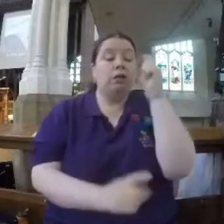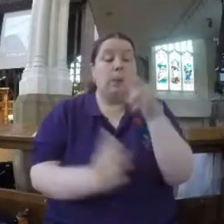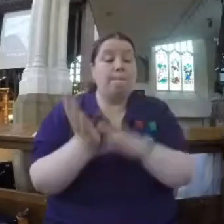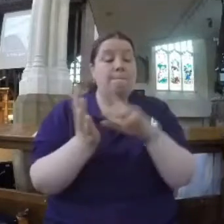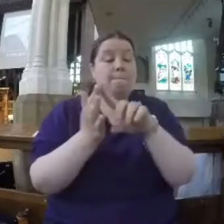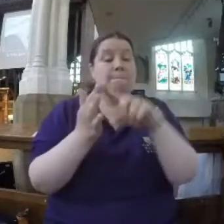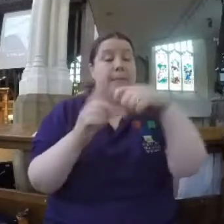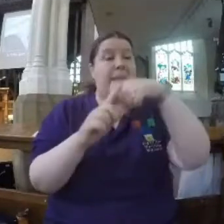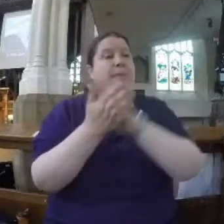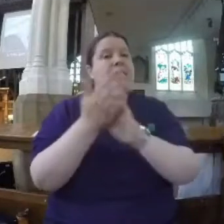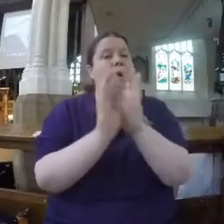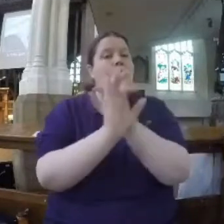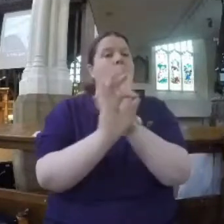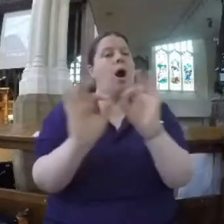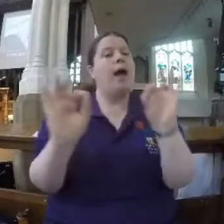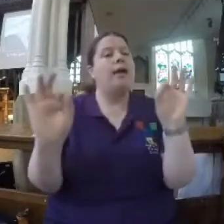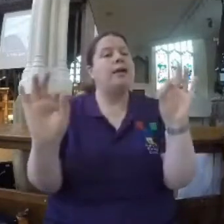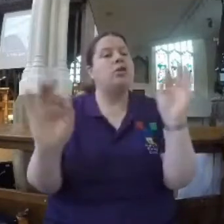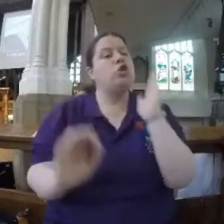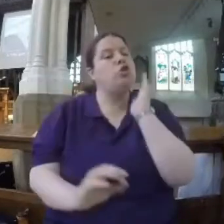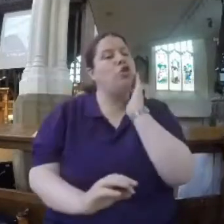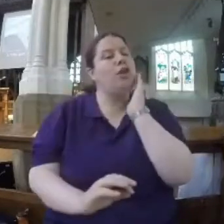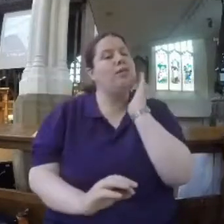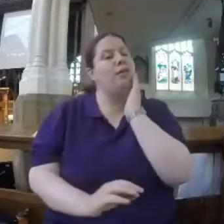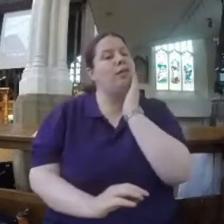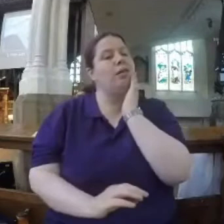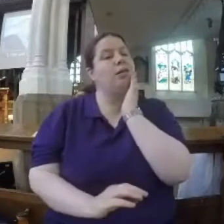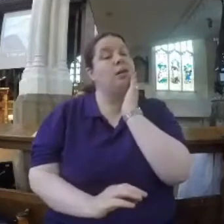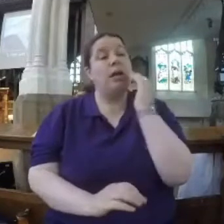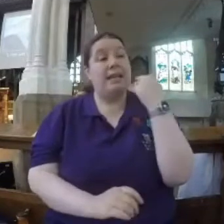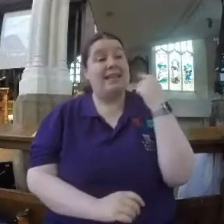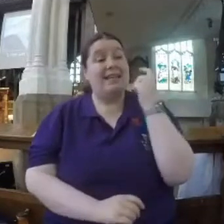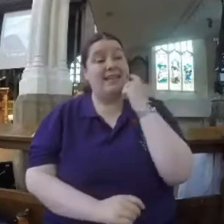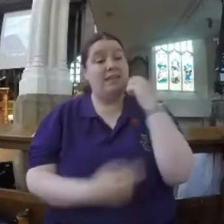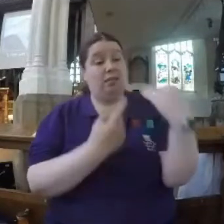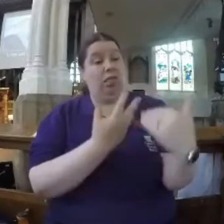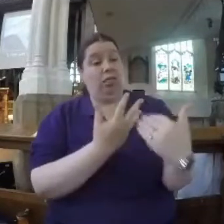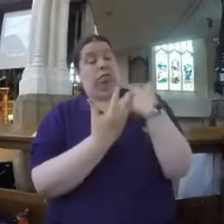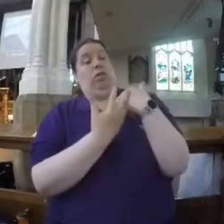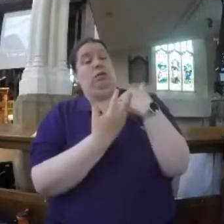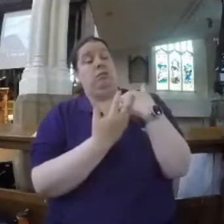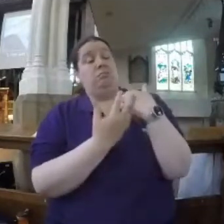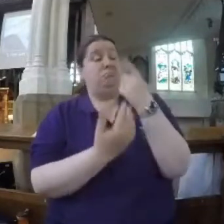quiet, gentle, and easily imposed on, submissive.